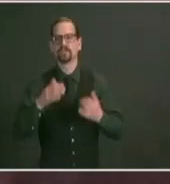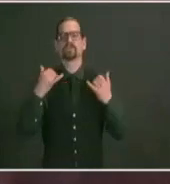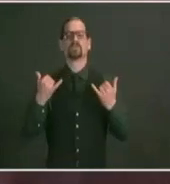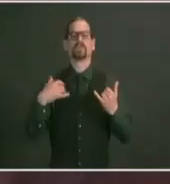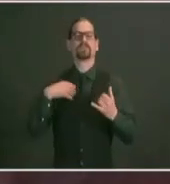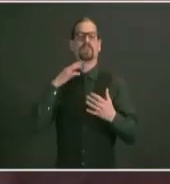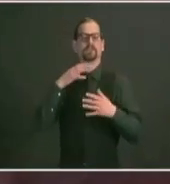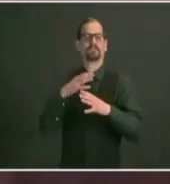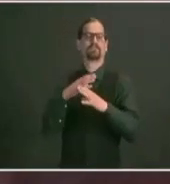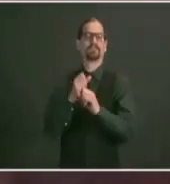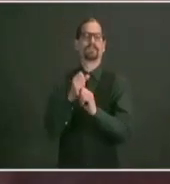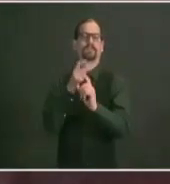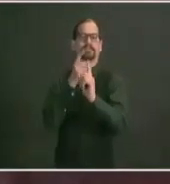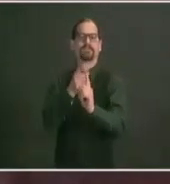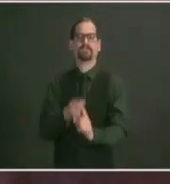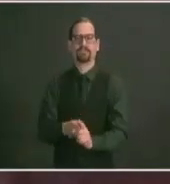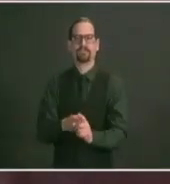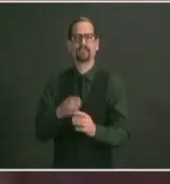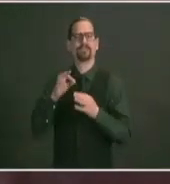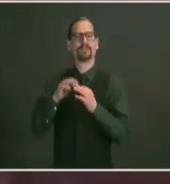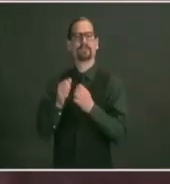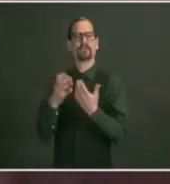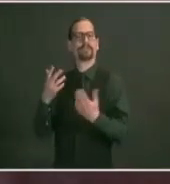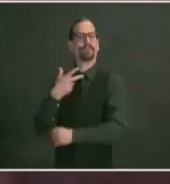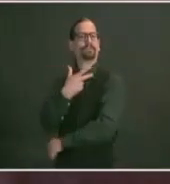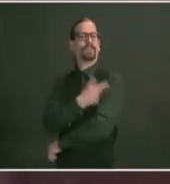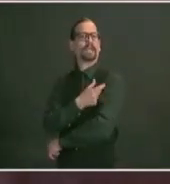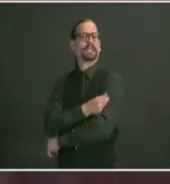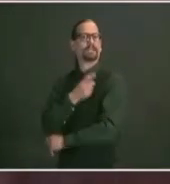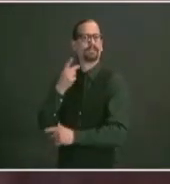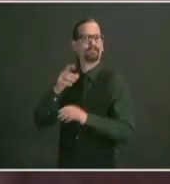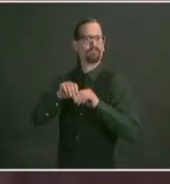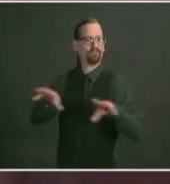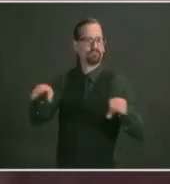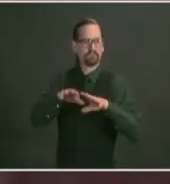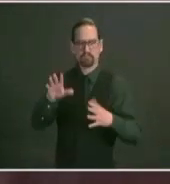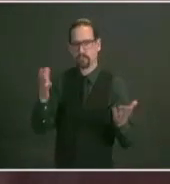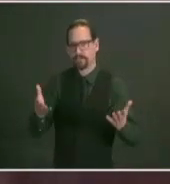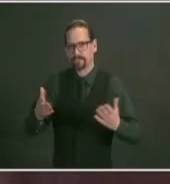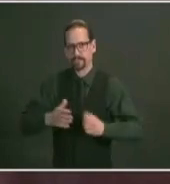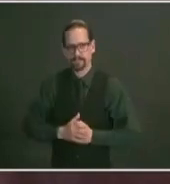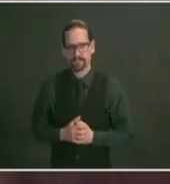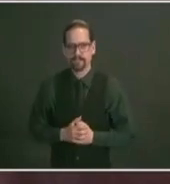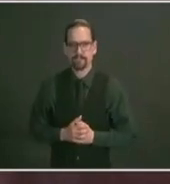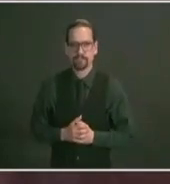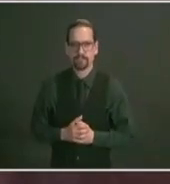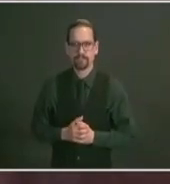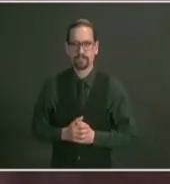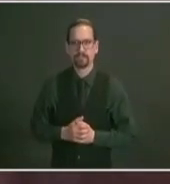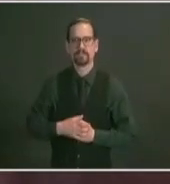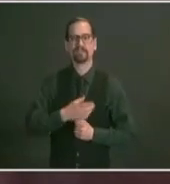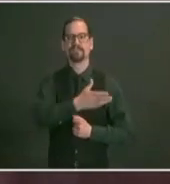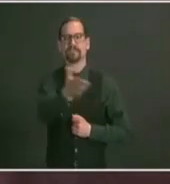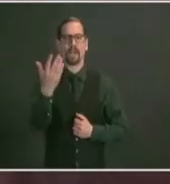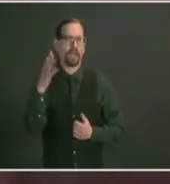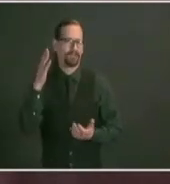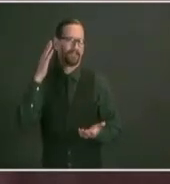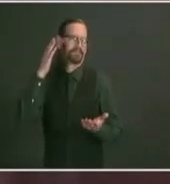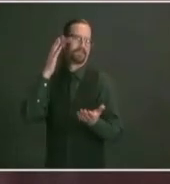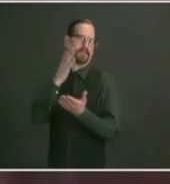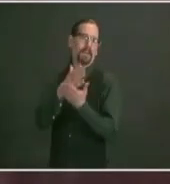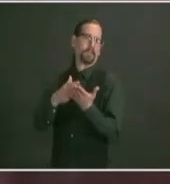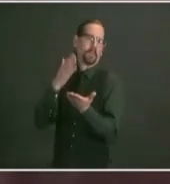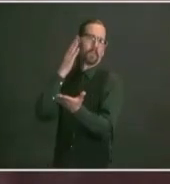operationally with regards to our vaccine campaign as most people probably know we opened eligibility